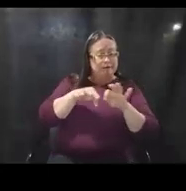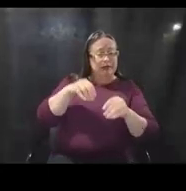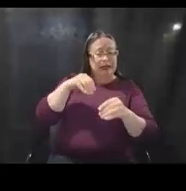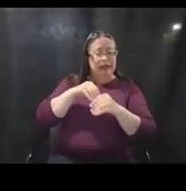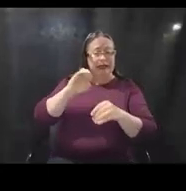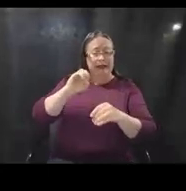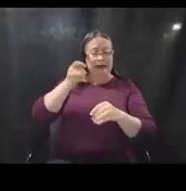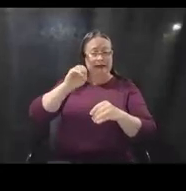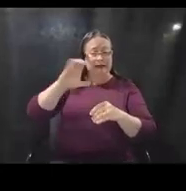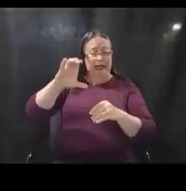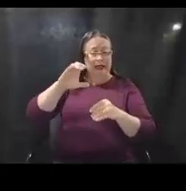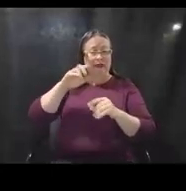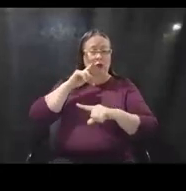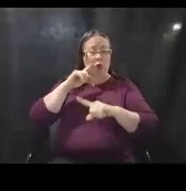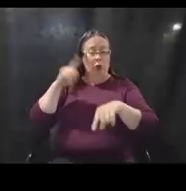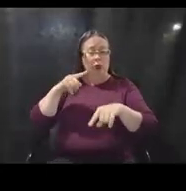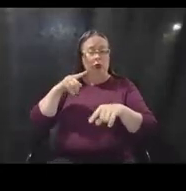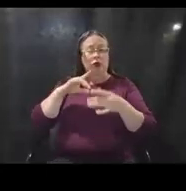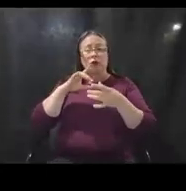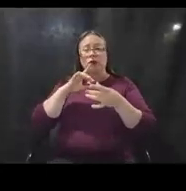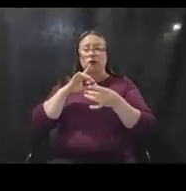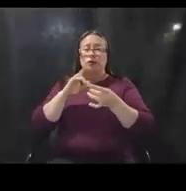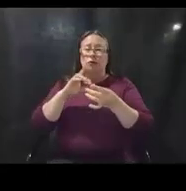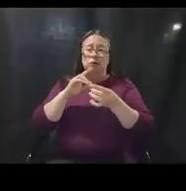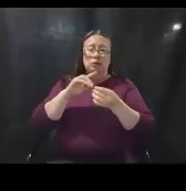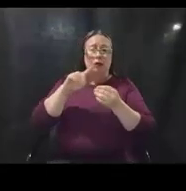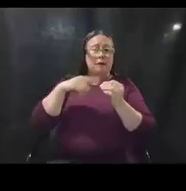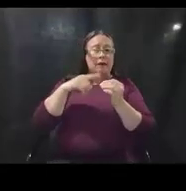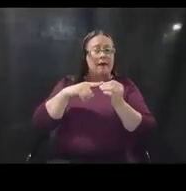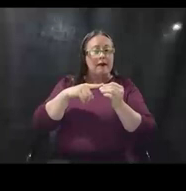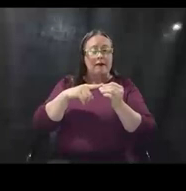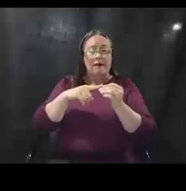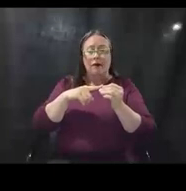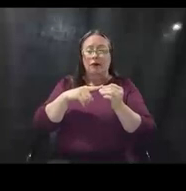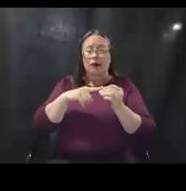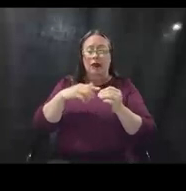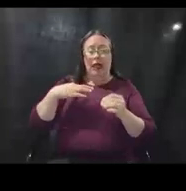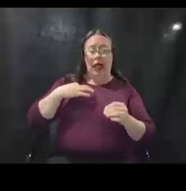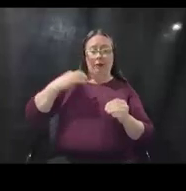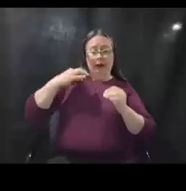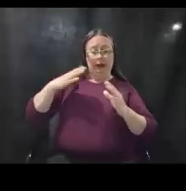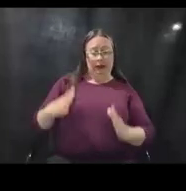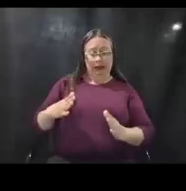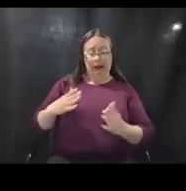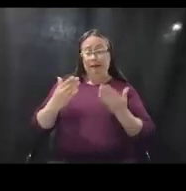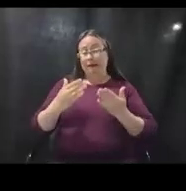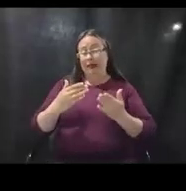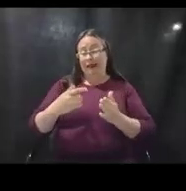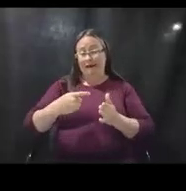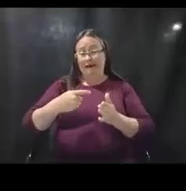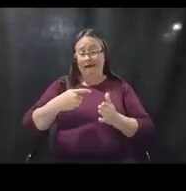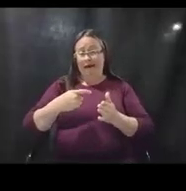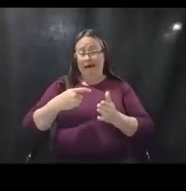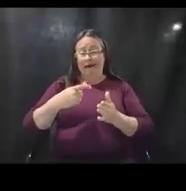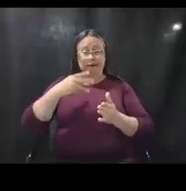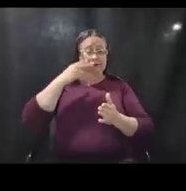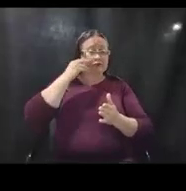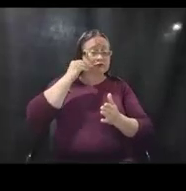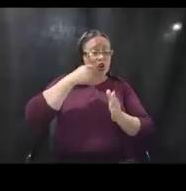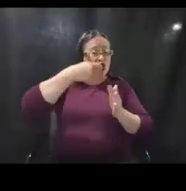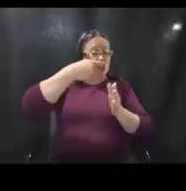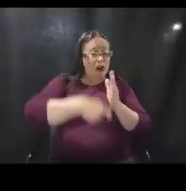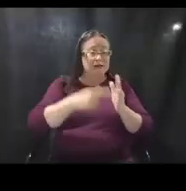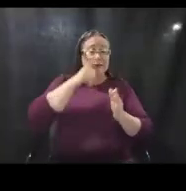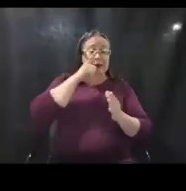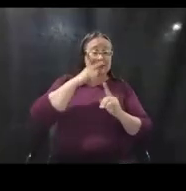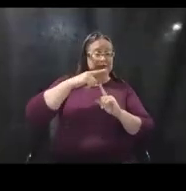order really speaks to costs that an applicant might incur for either opening a facility that had been temporarily shut